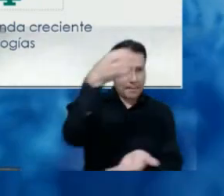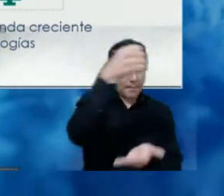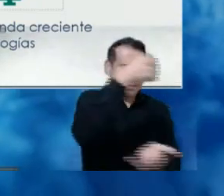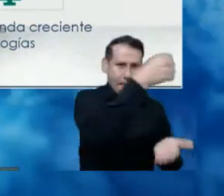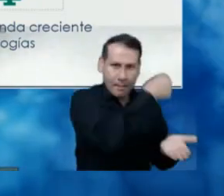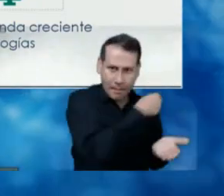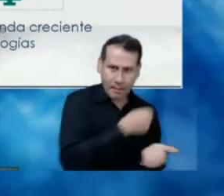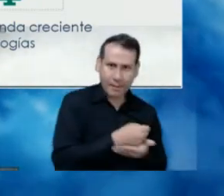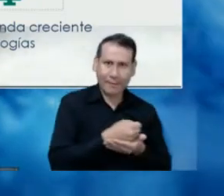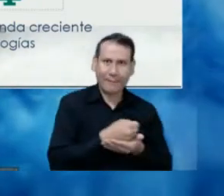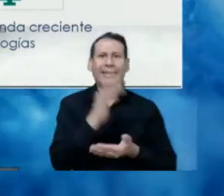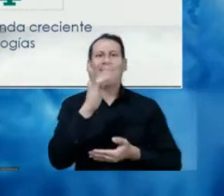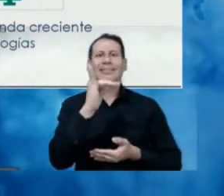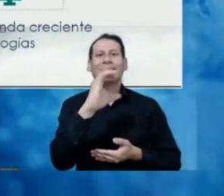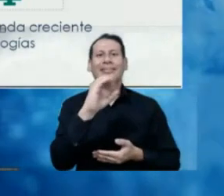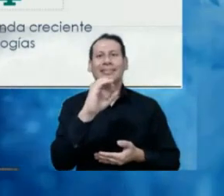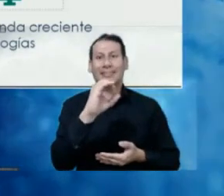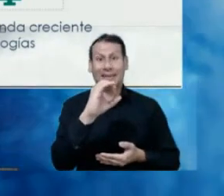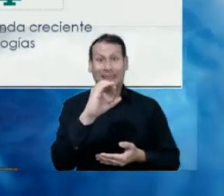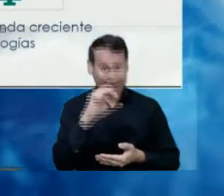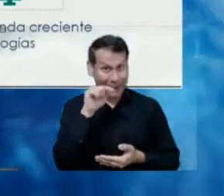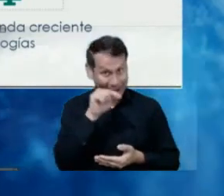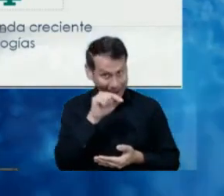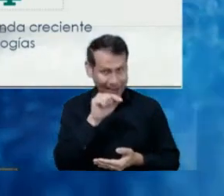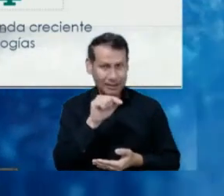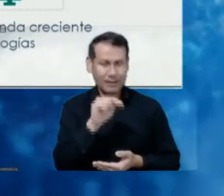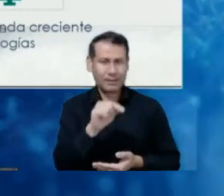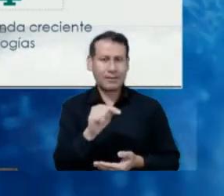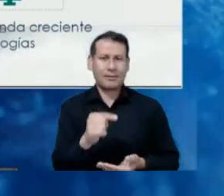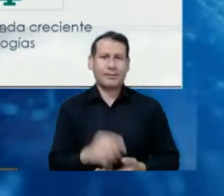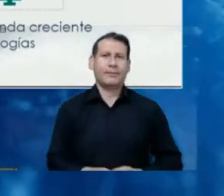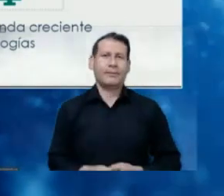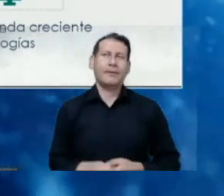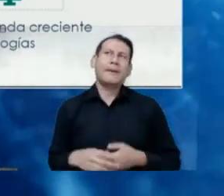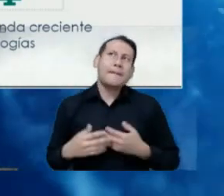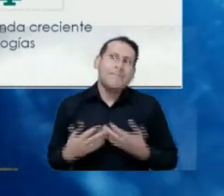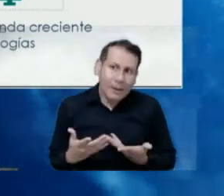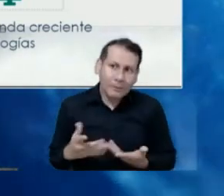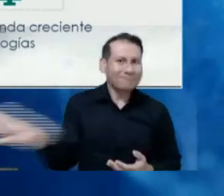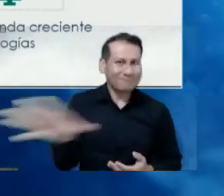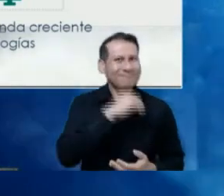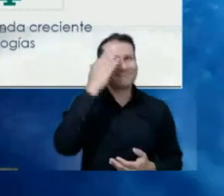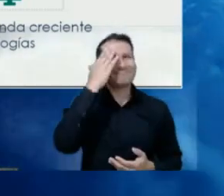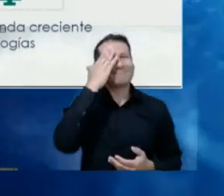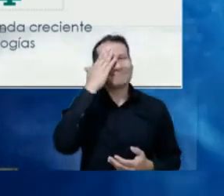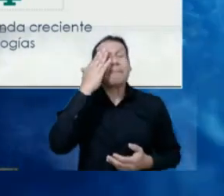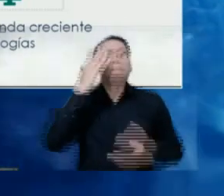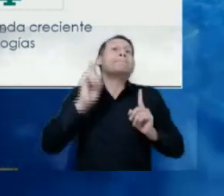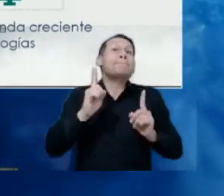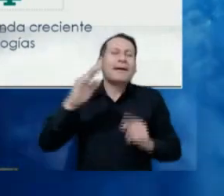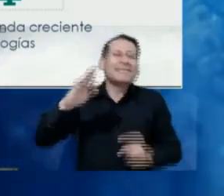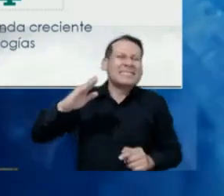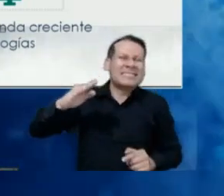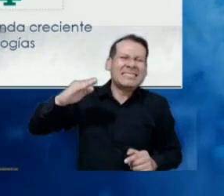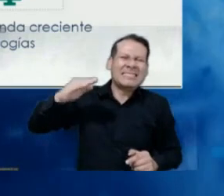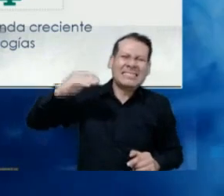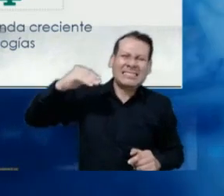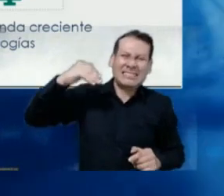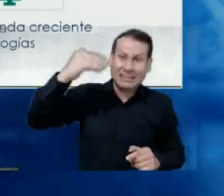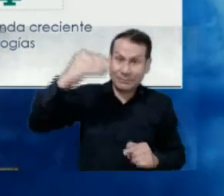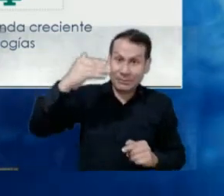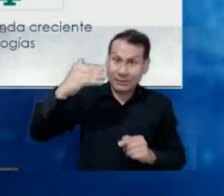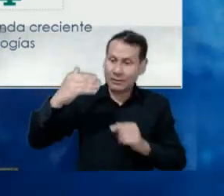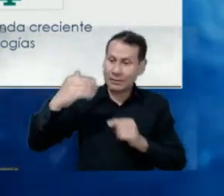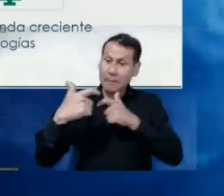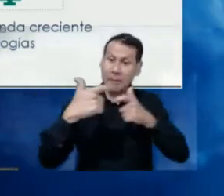ICT center. Well, I was saying, but clearly, this has an impact, and we all know that, and that it has an